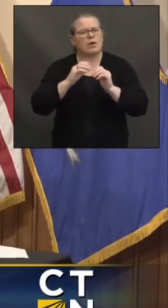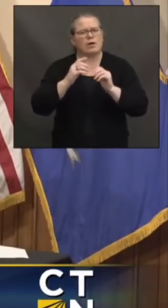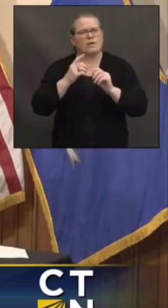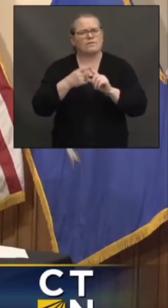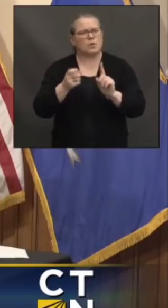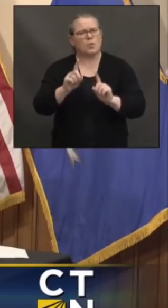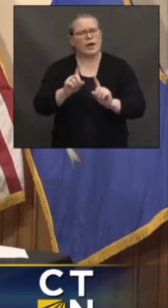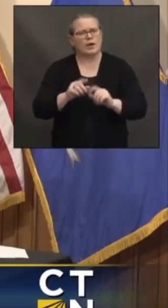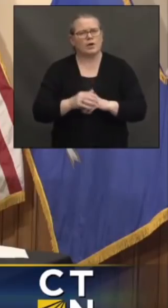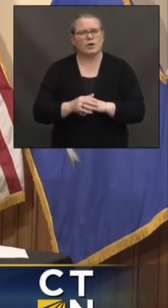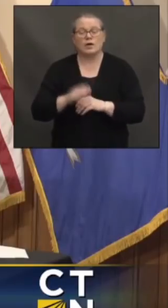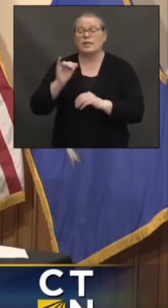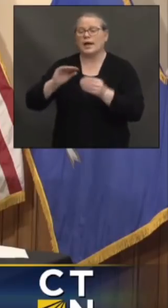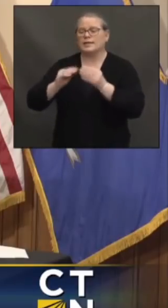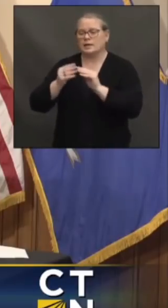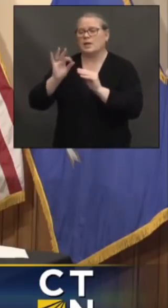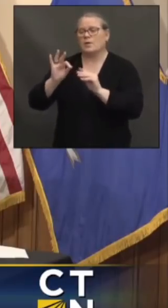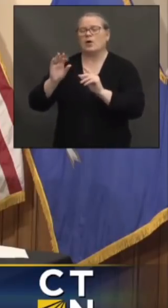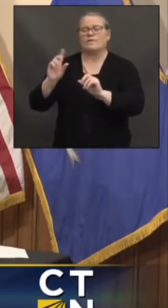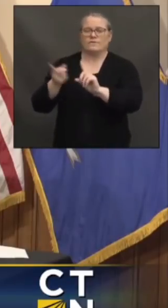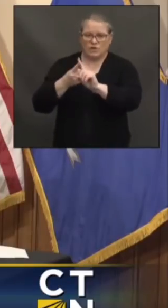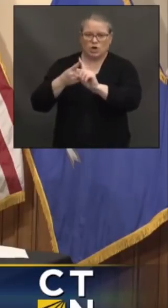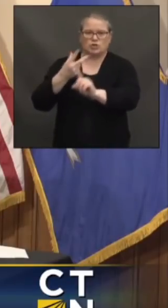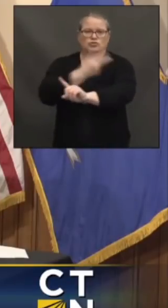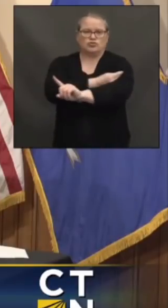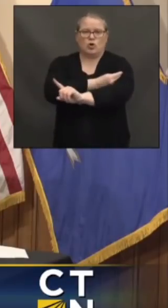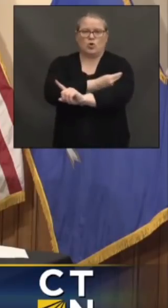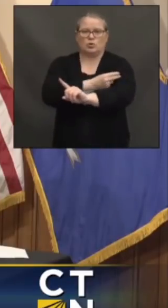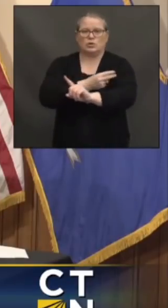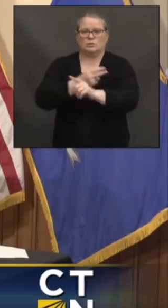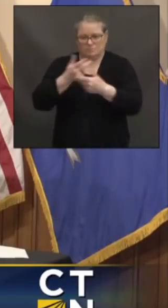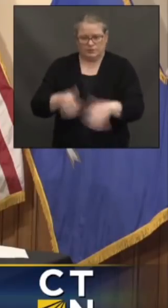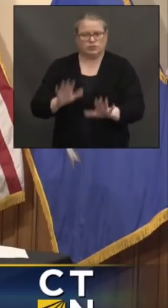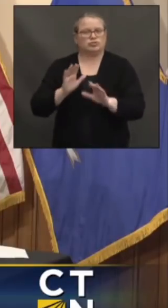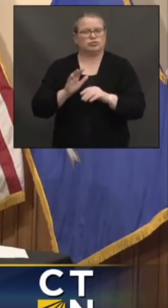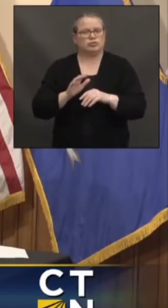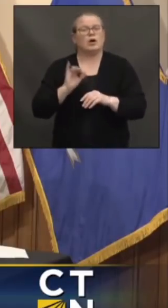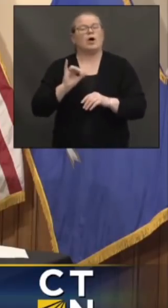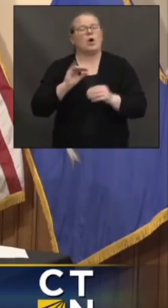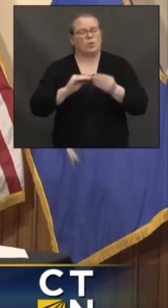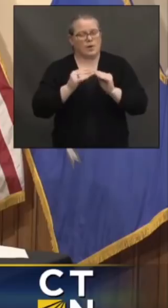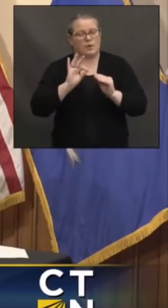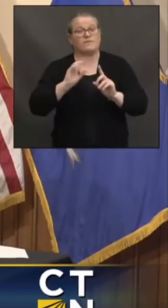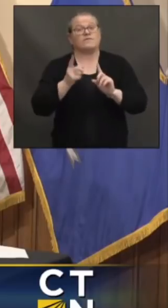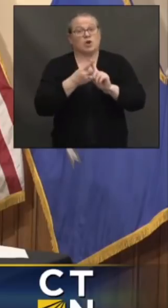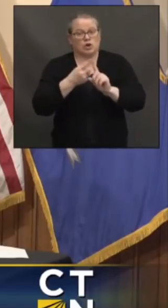Number of first doses administered. Number of first doses administered. Okay. Thank you very much.